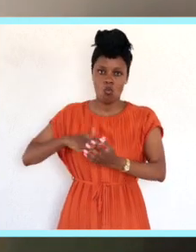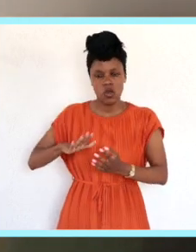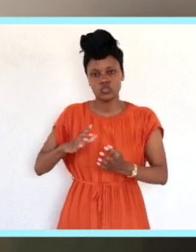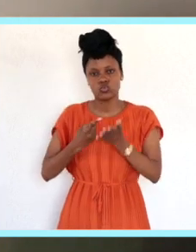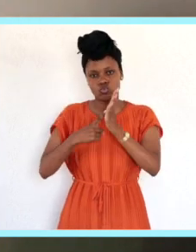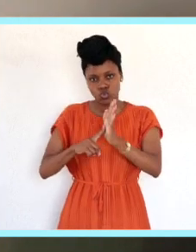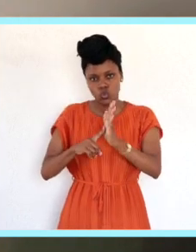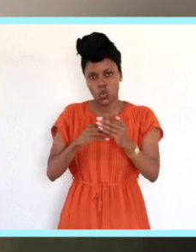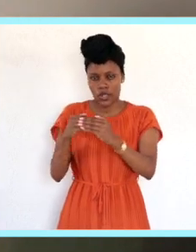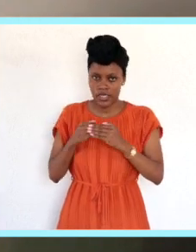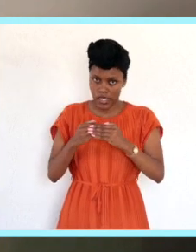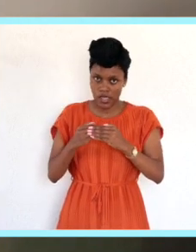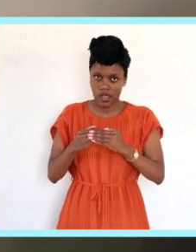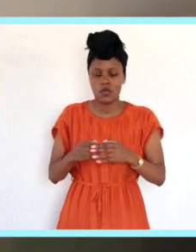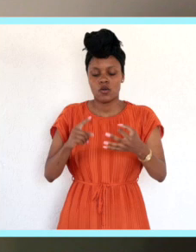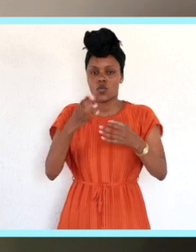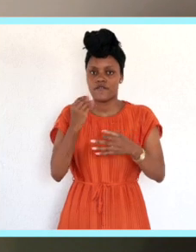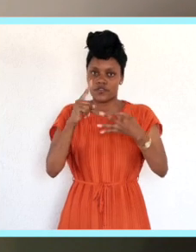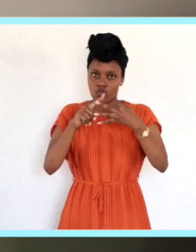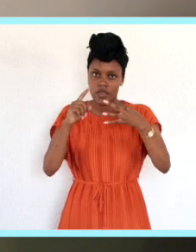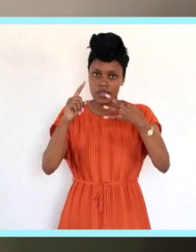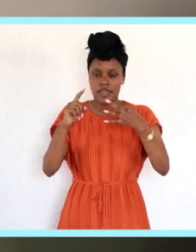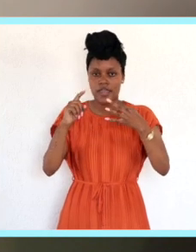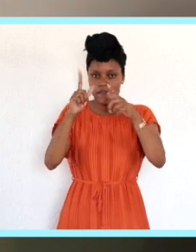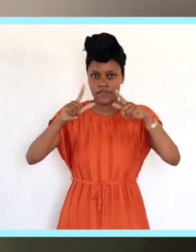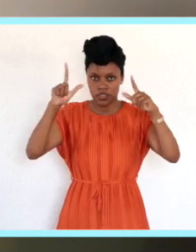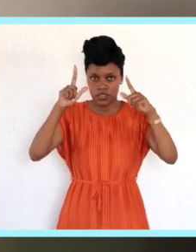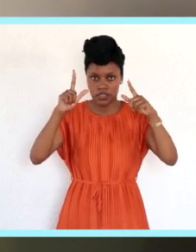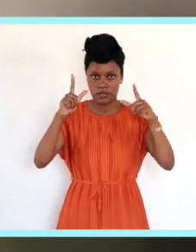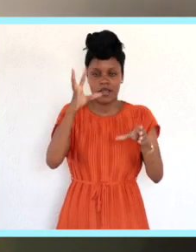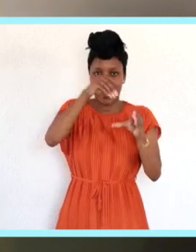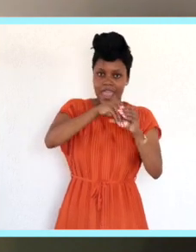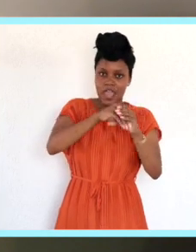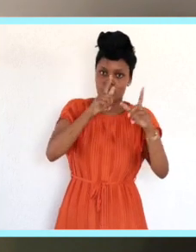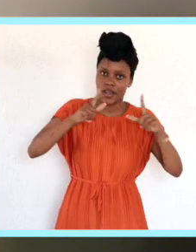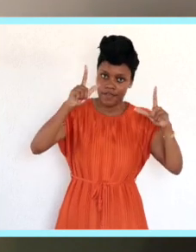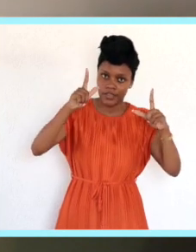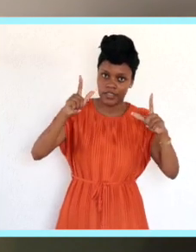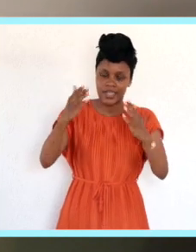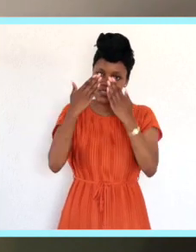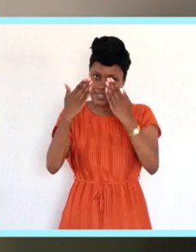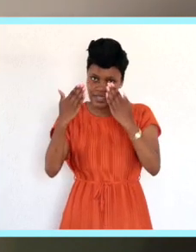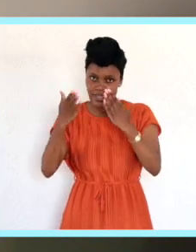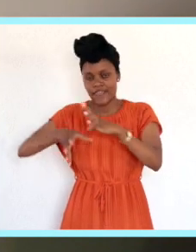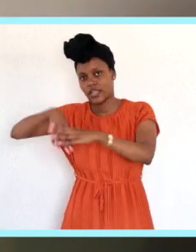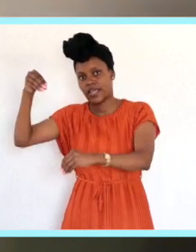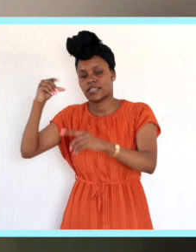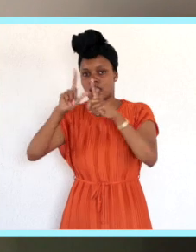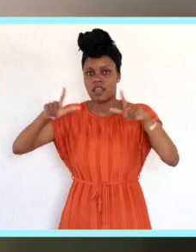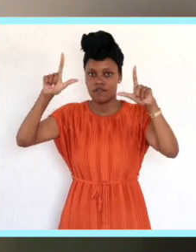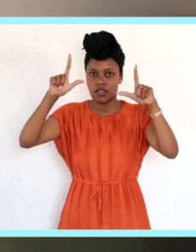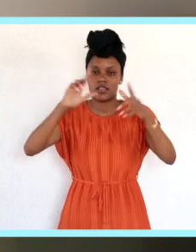after the wellbeing of the students, whereby we focus on three phases, namely entry level, on course